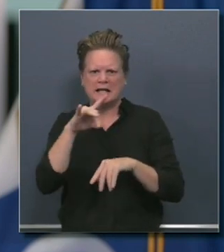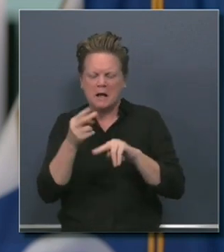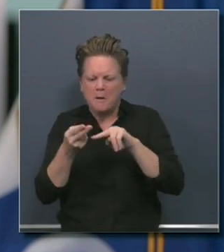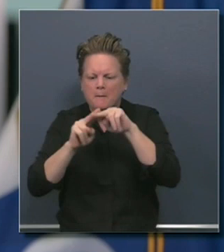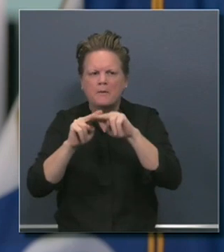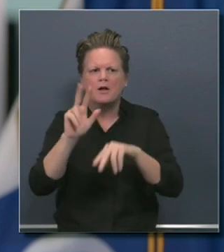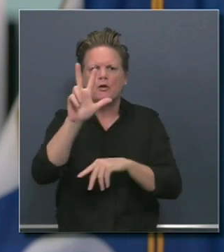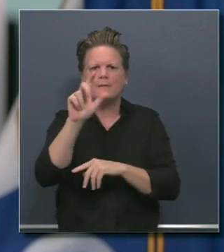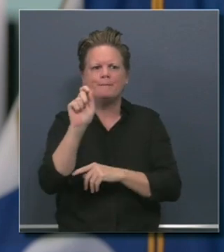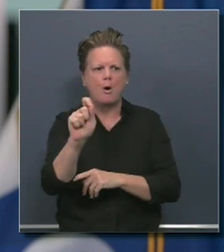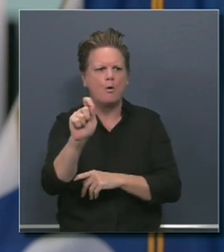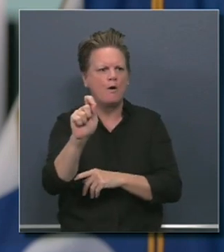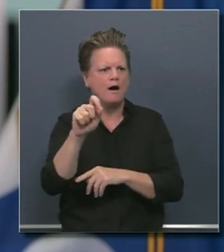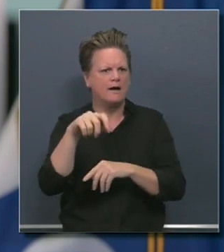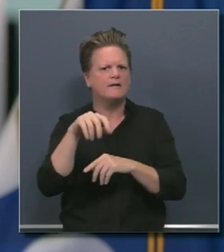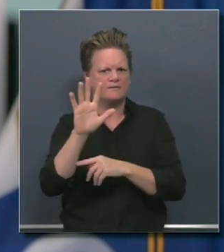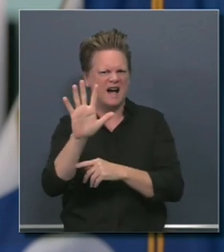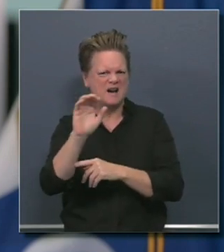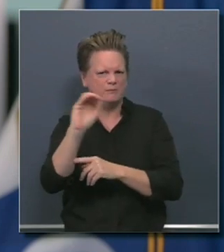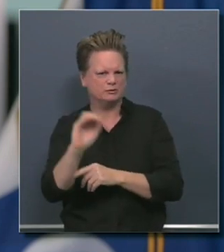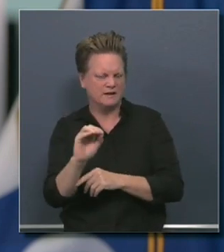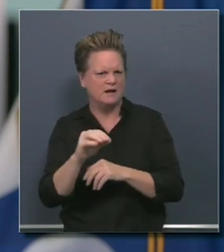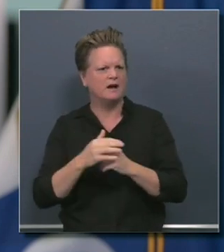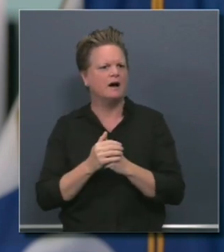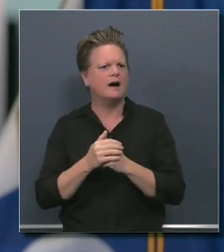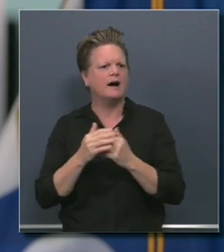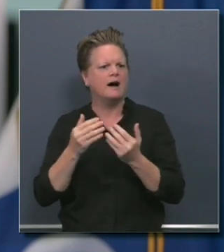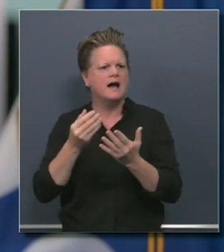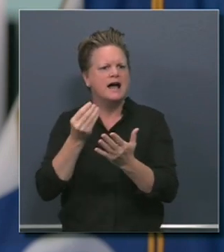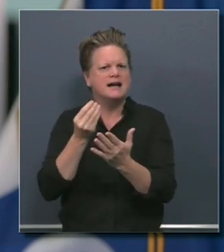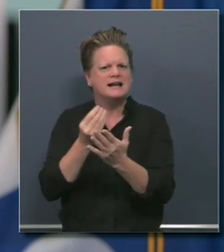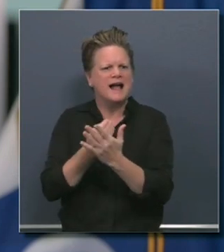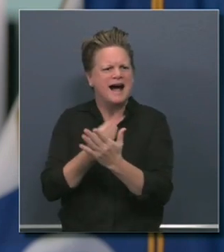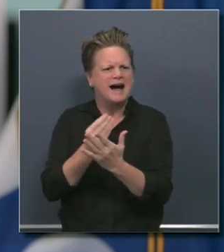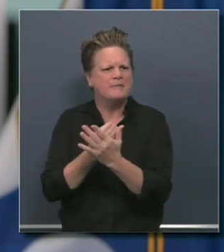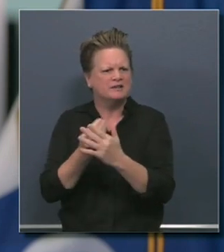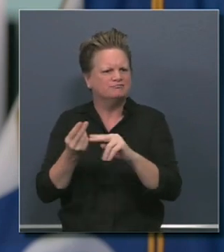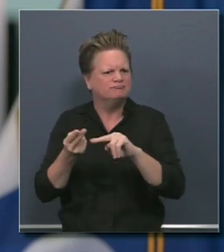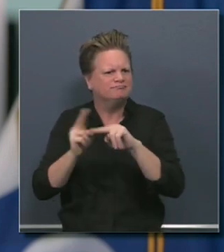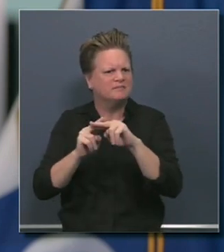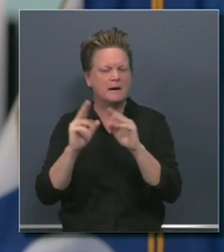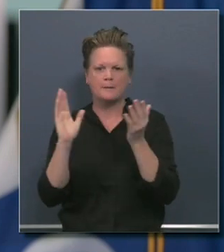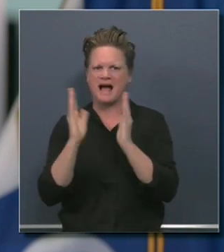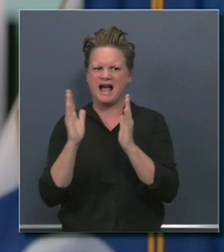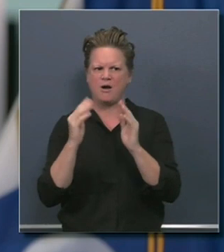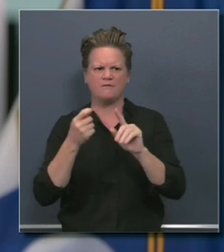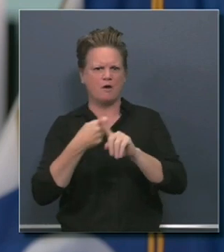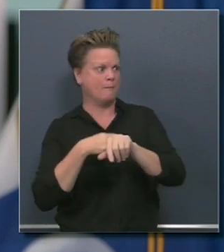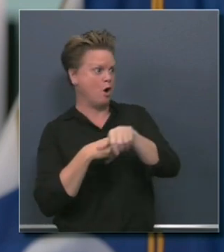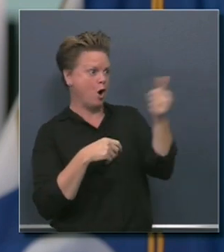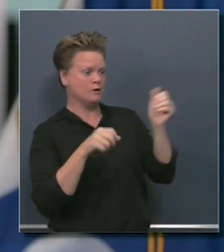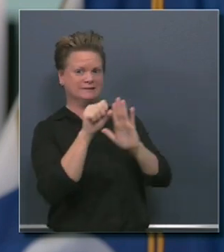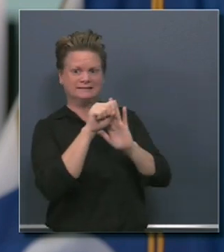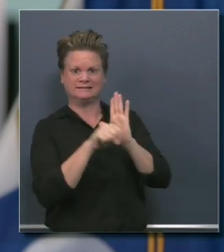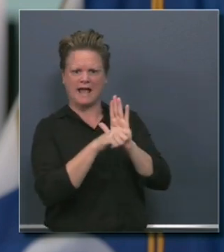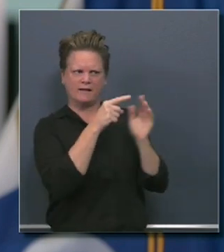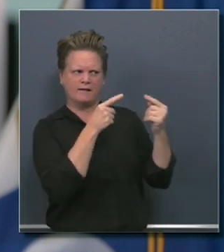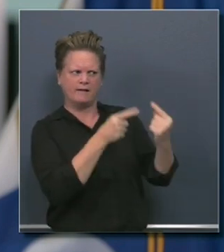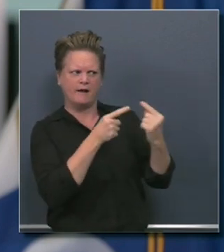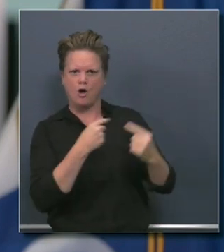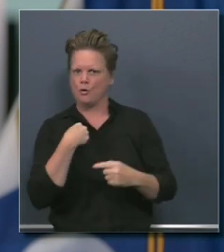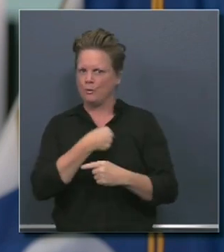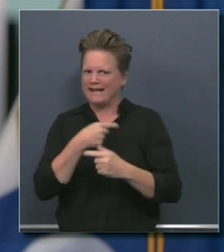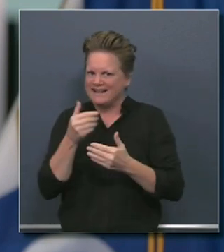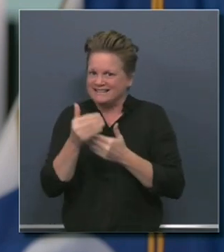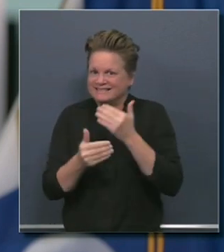substantially outperforming the rest of the nation. In so many ways, in the last five or six years, we've really become the tentpole of the